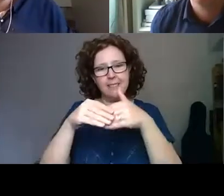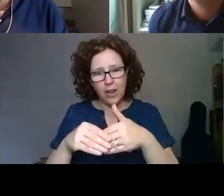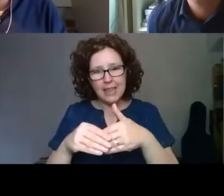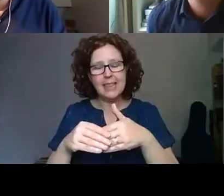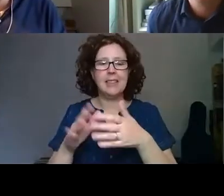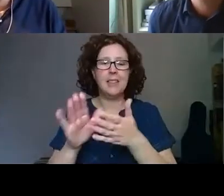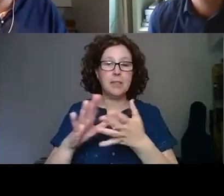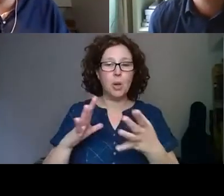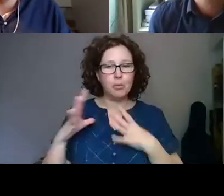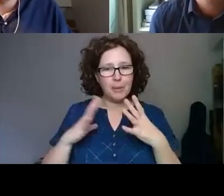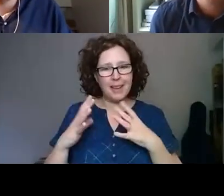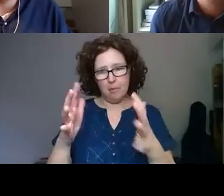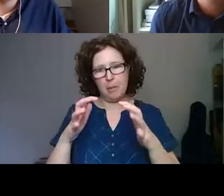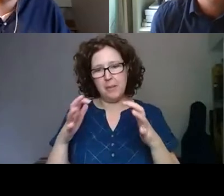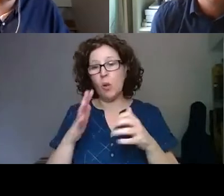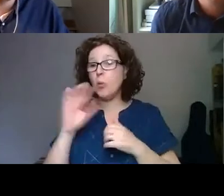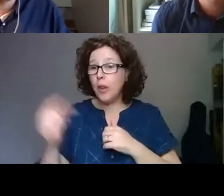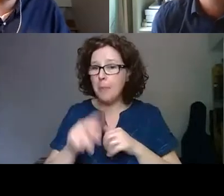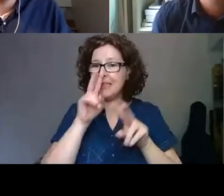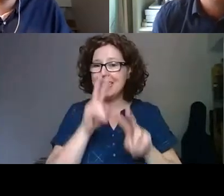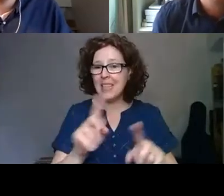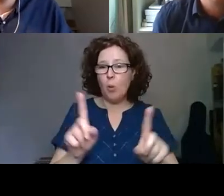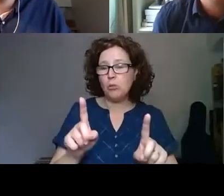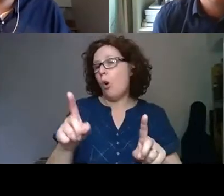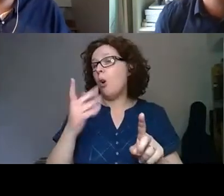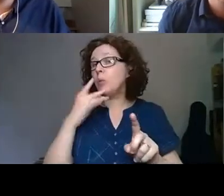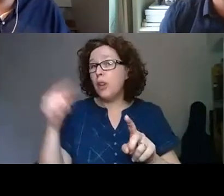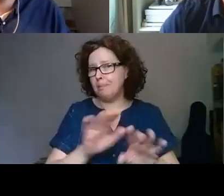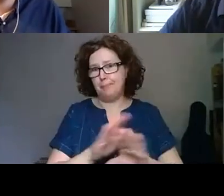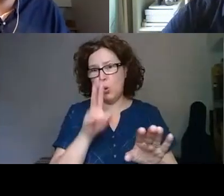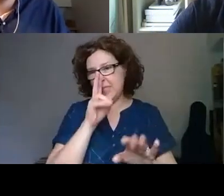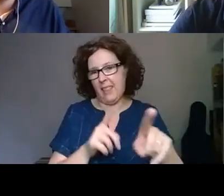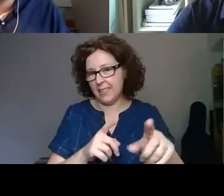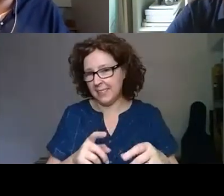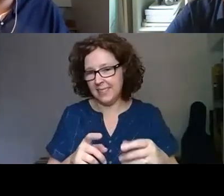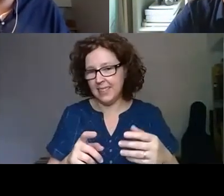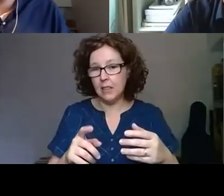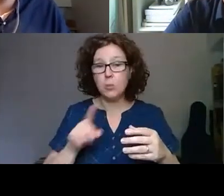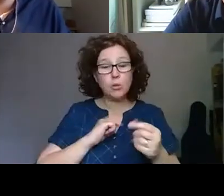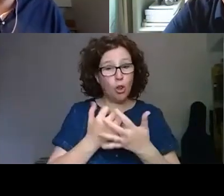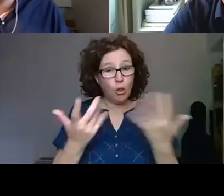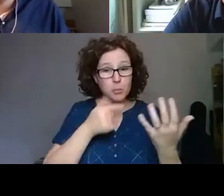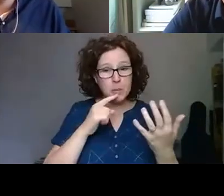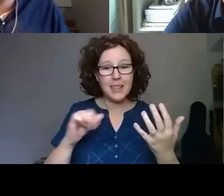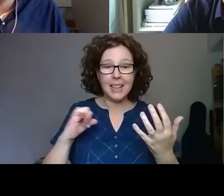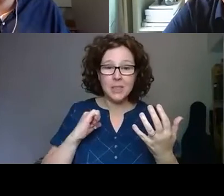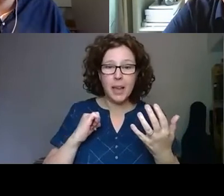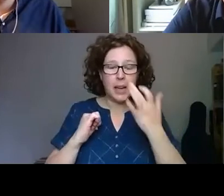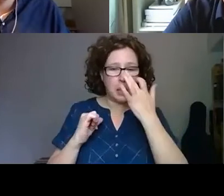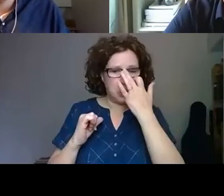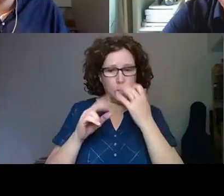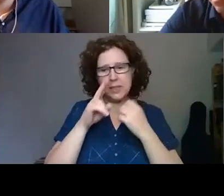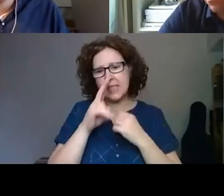with what they might see or might not see because a lot of people expect to see more